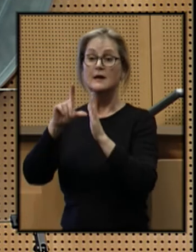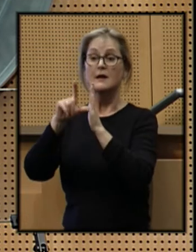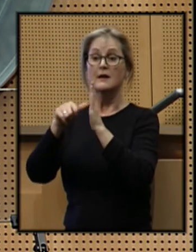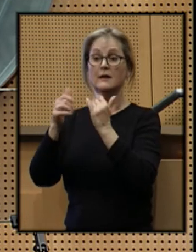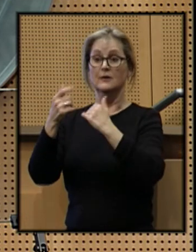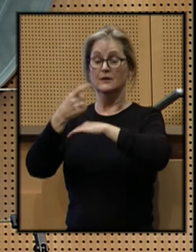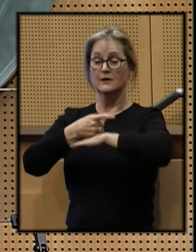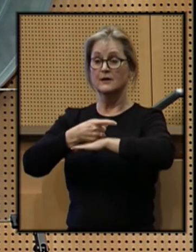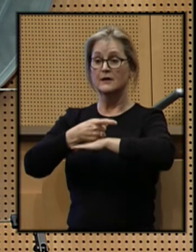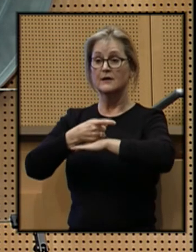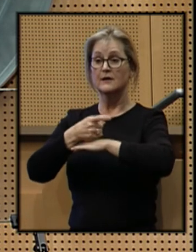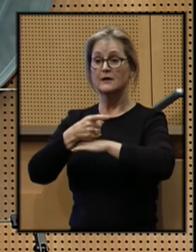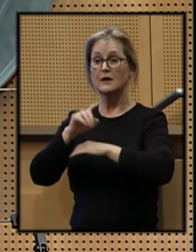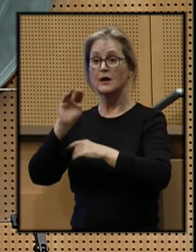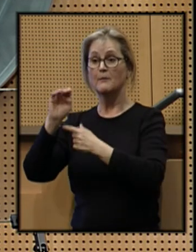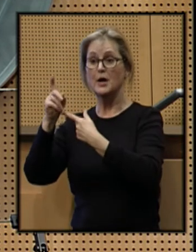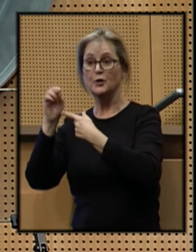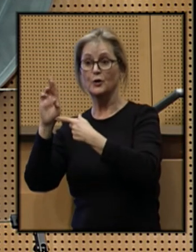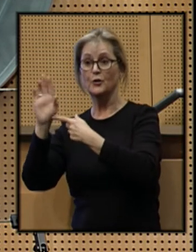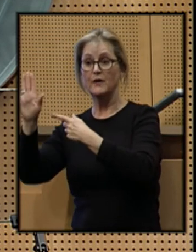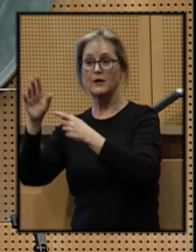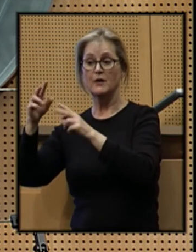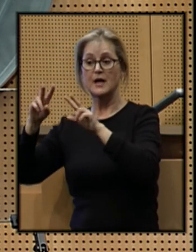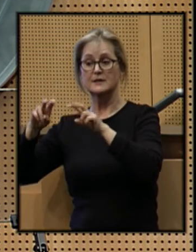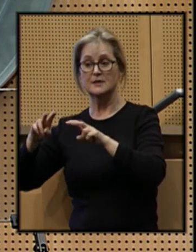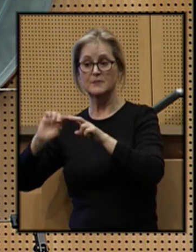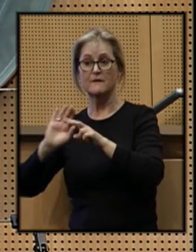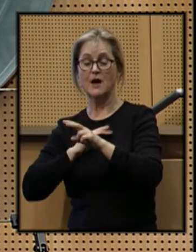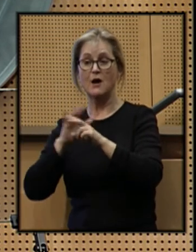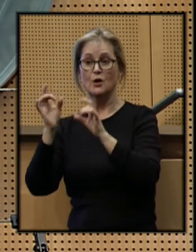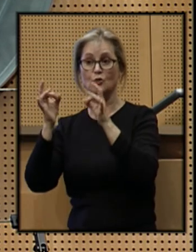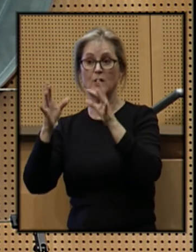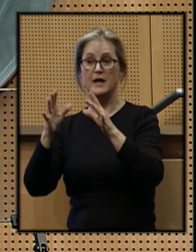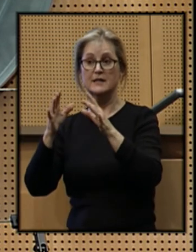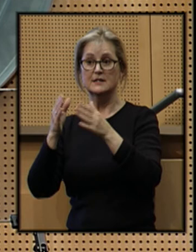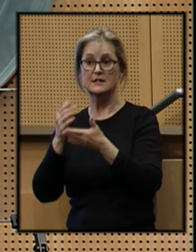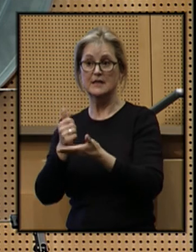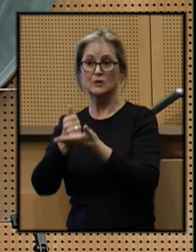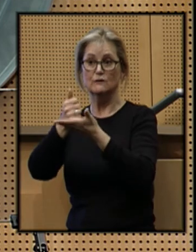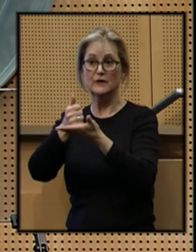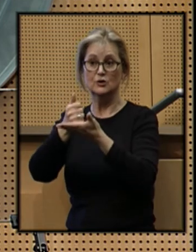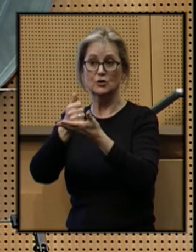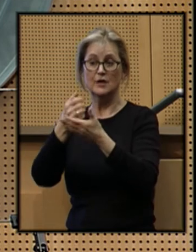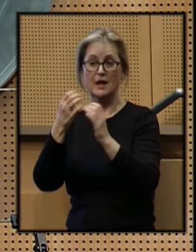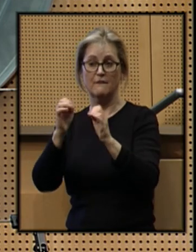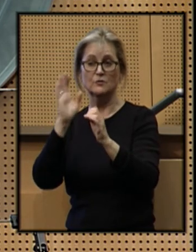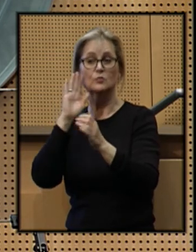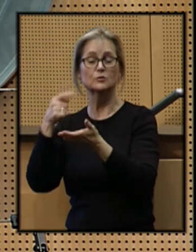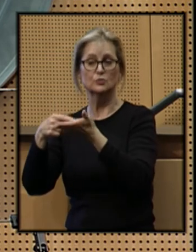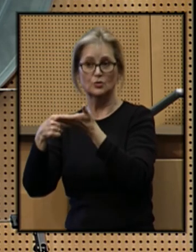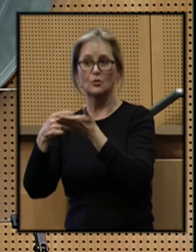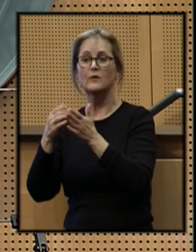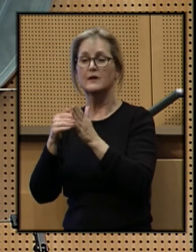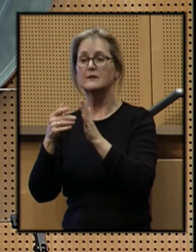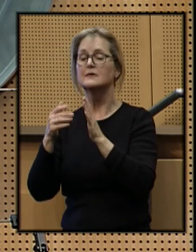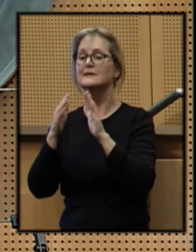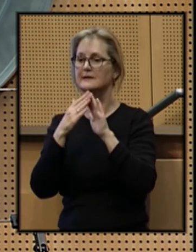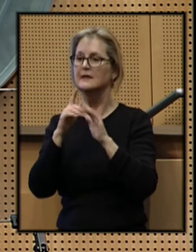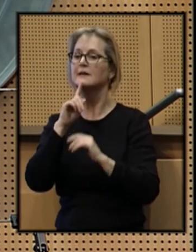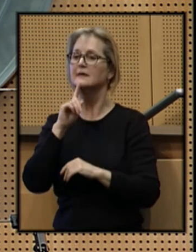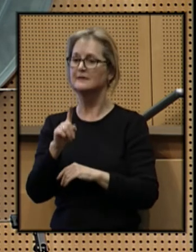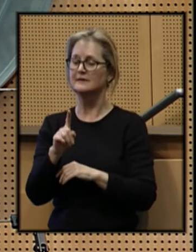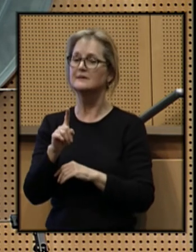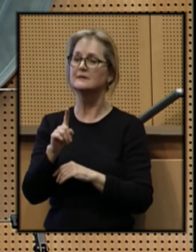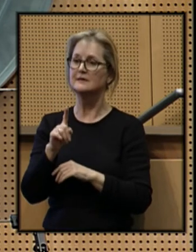today, the monitor's assessment of our crisis intervention efforts will show the city is